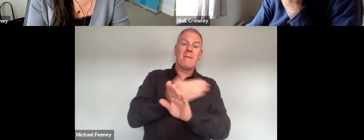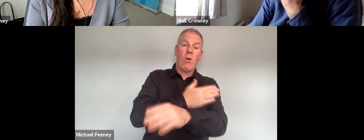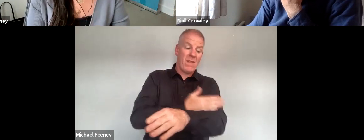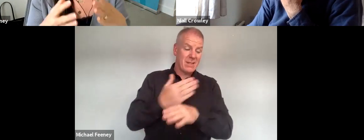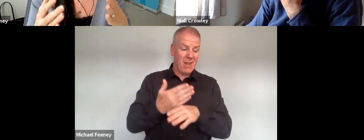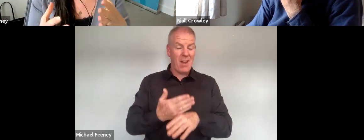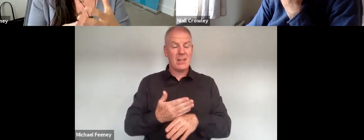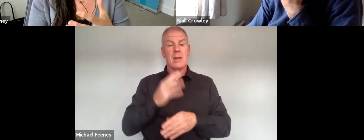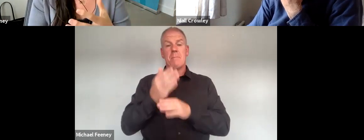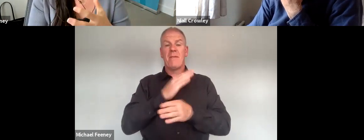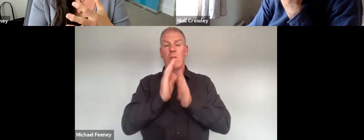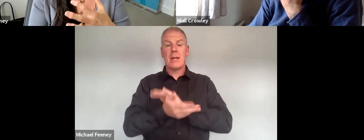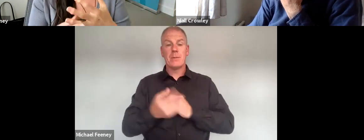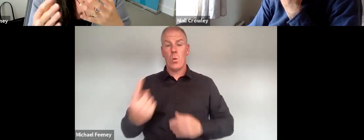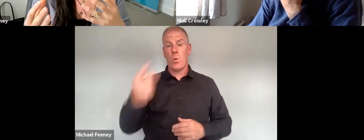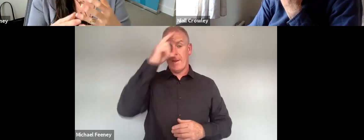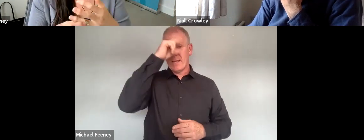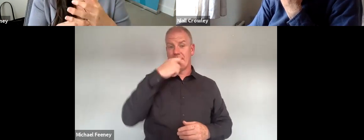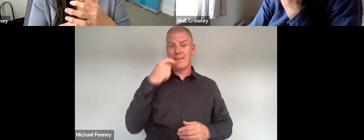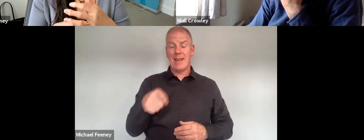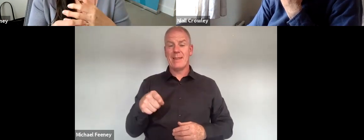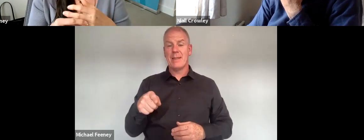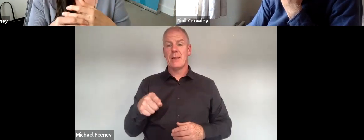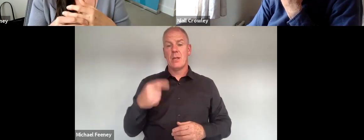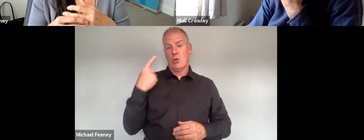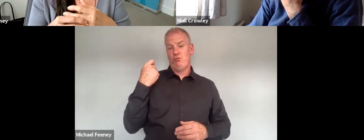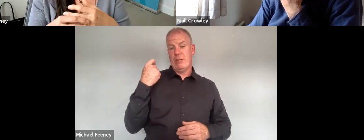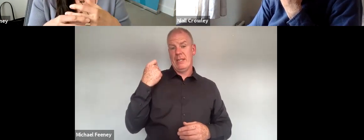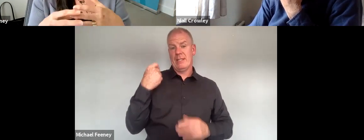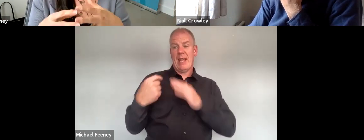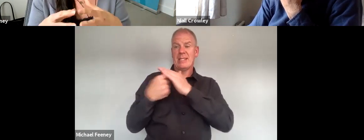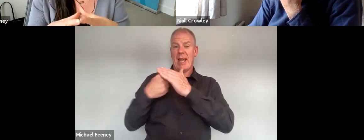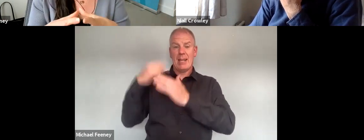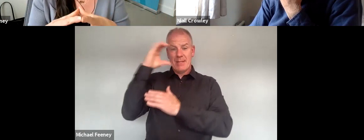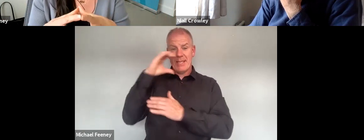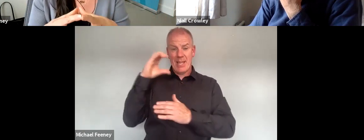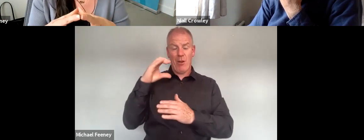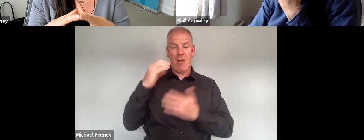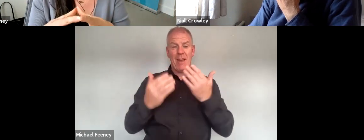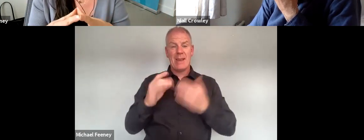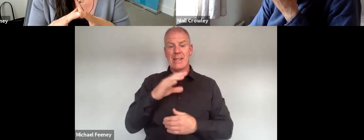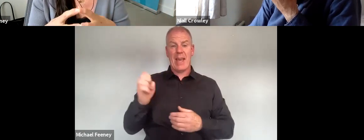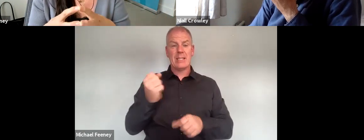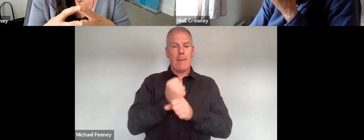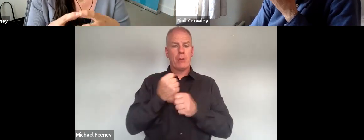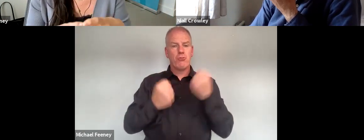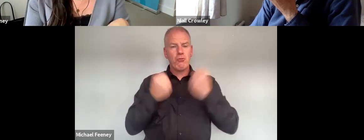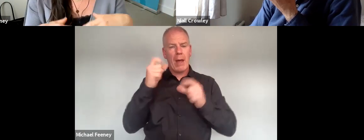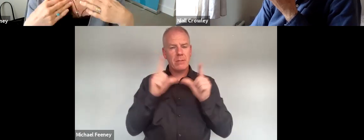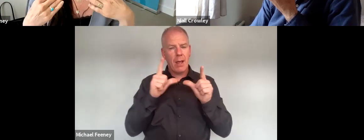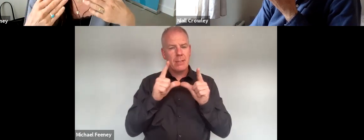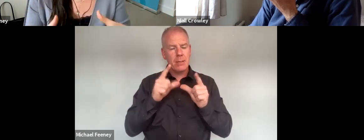done so one of the examples that I would cite is the recent asylum seeker case looking for a driver's licence